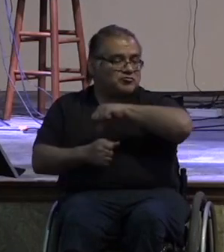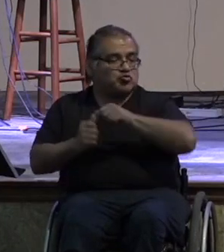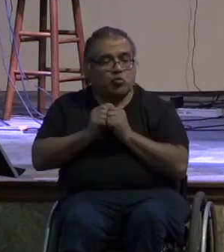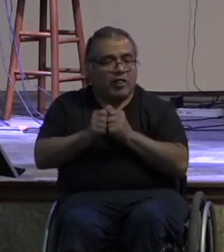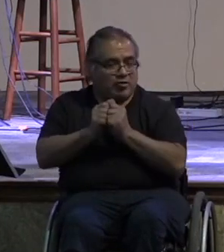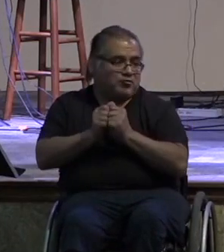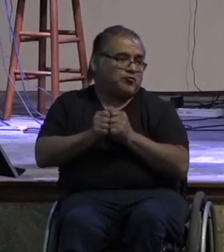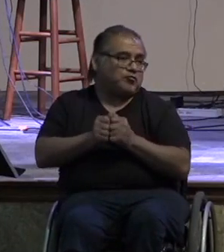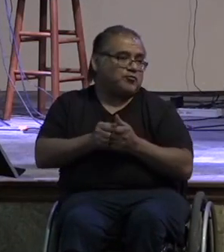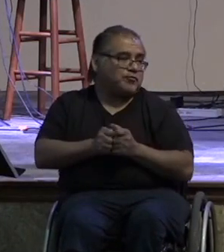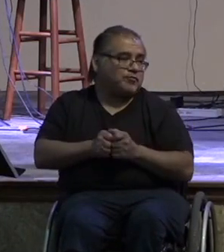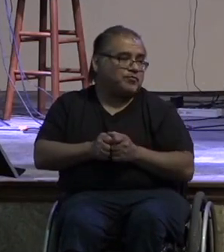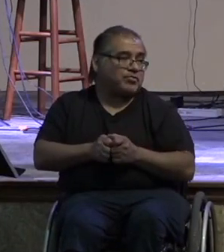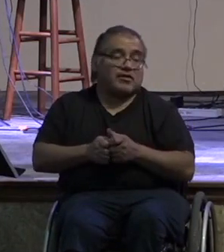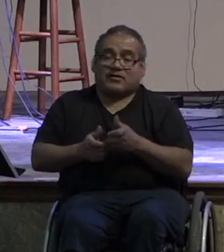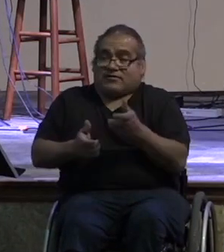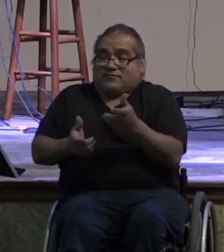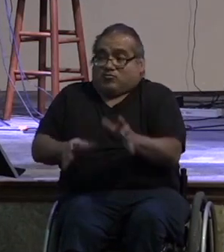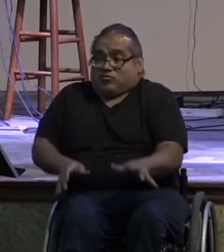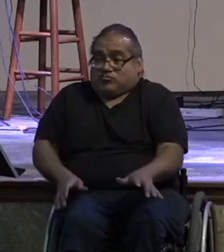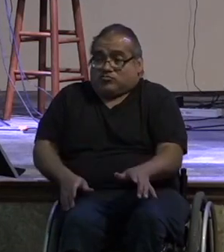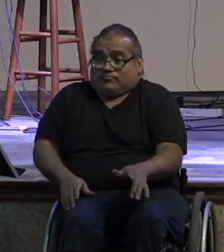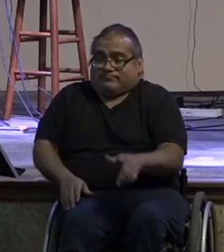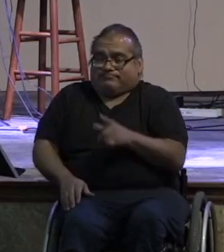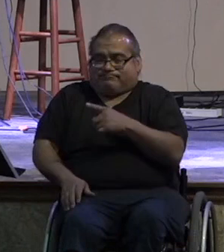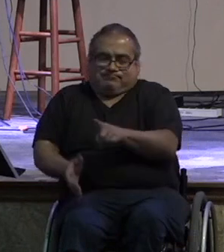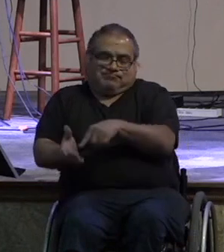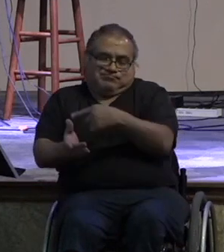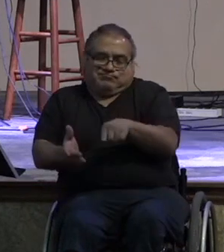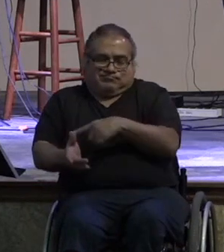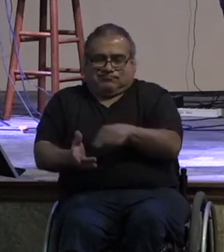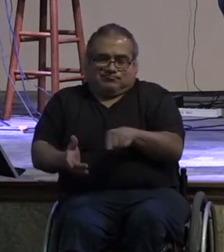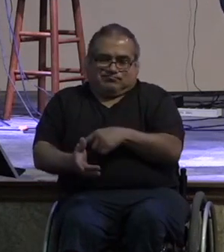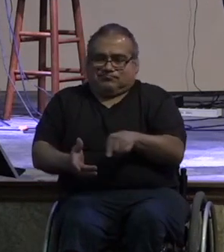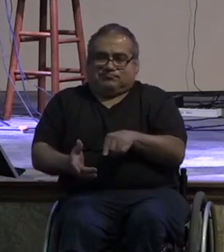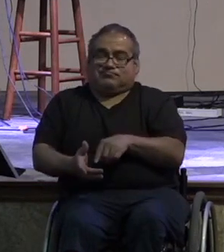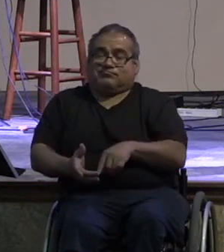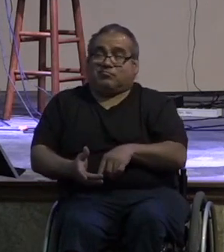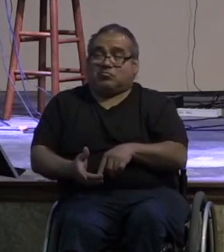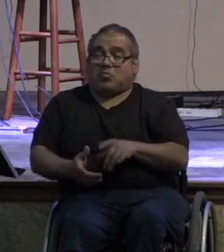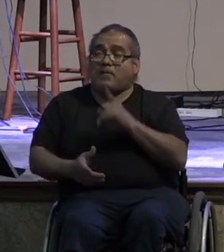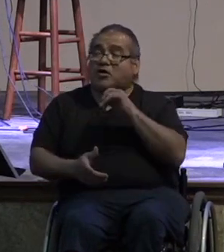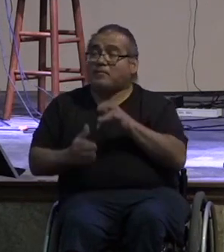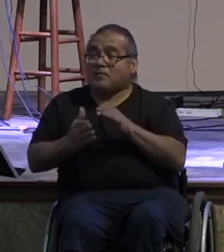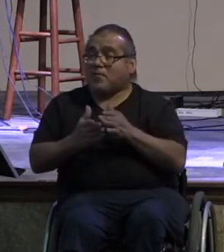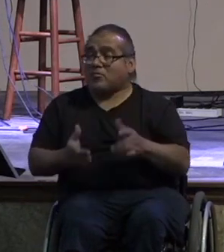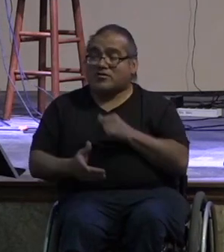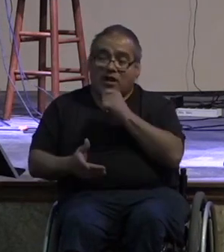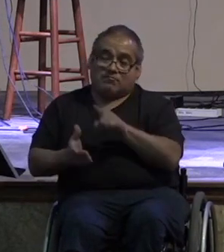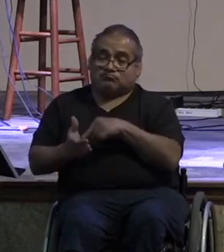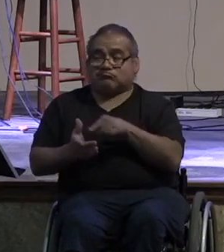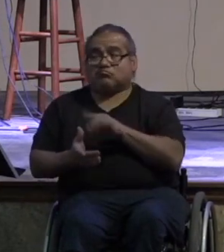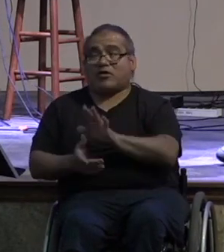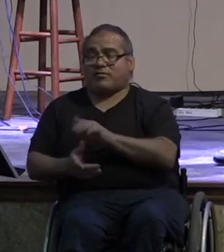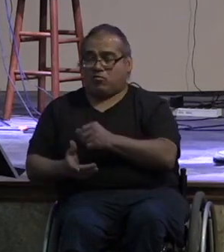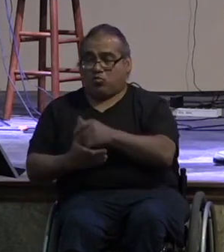so if we don't want to demonize the rich because scripture doesn't demonize the wealth that they have then what do we do with that